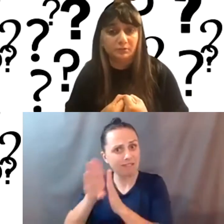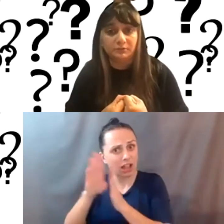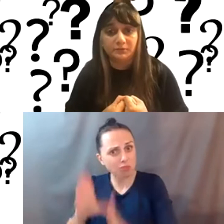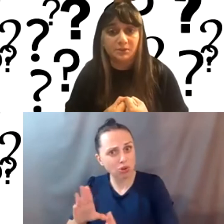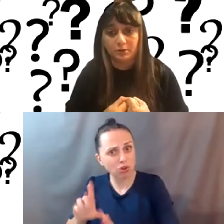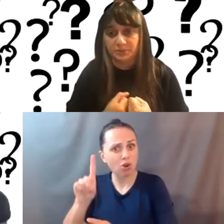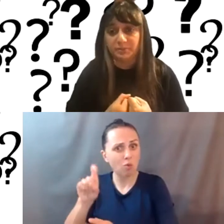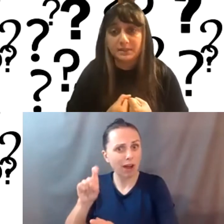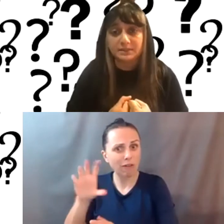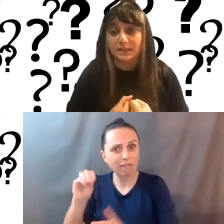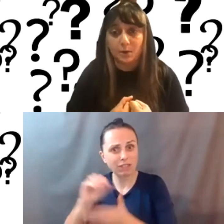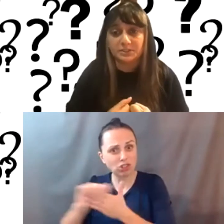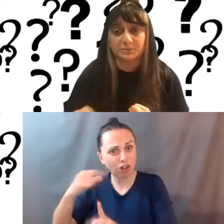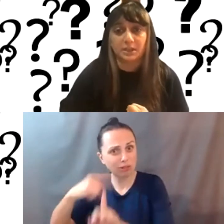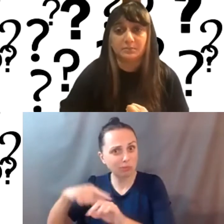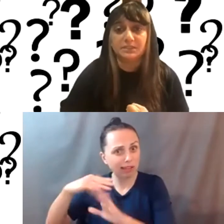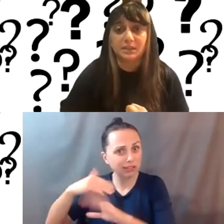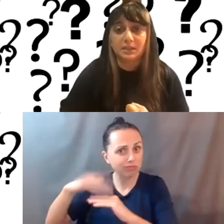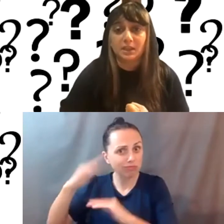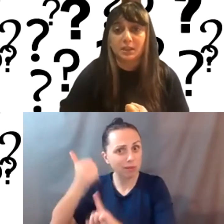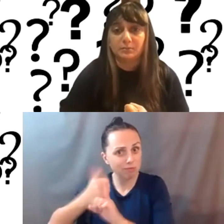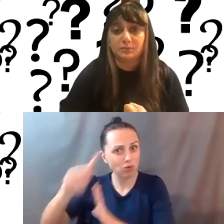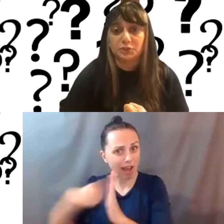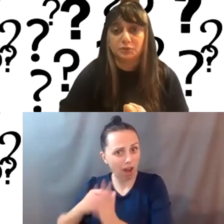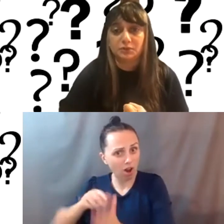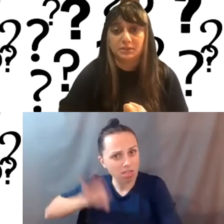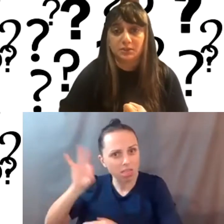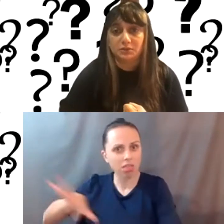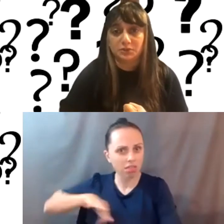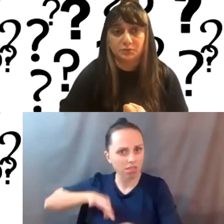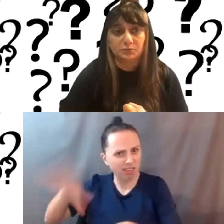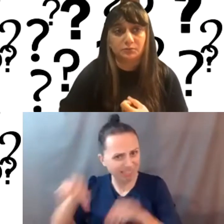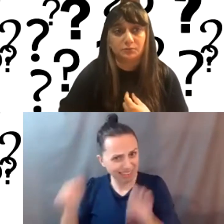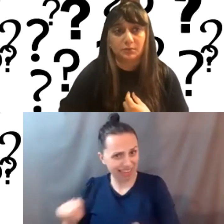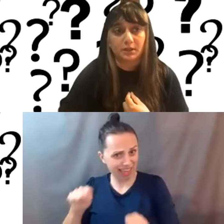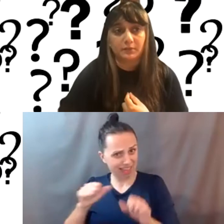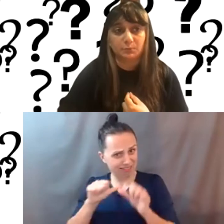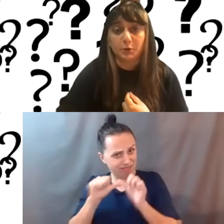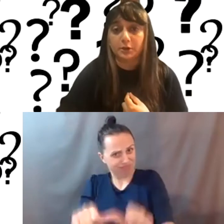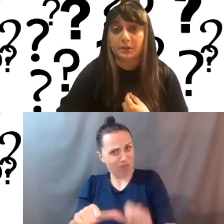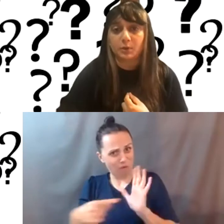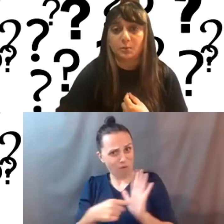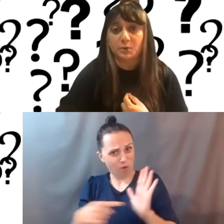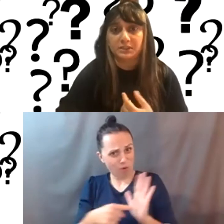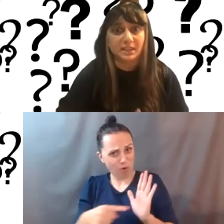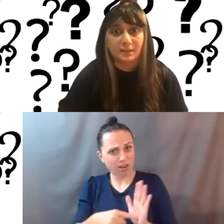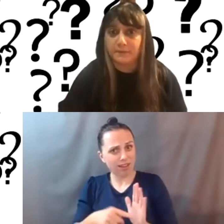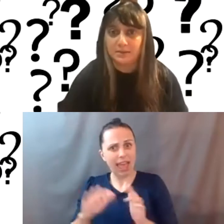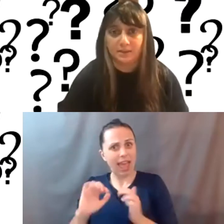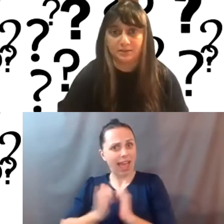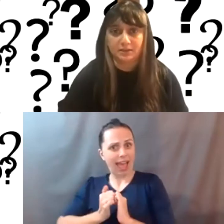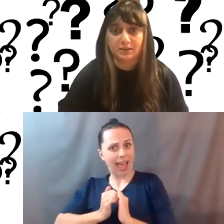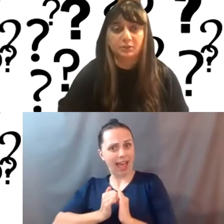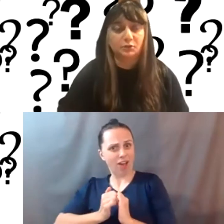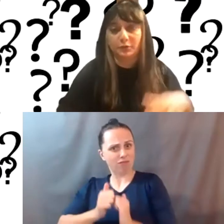$150 plus an hour sometimes to continue to do this work? And where are we going to get that